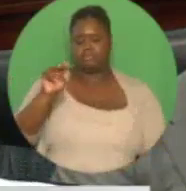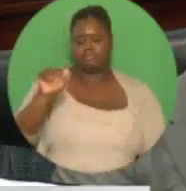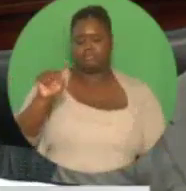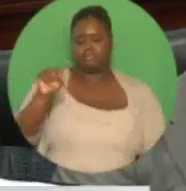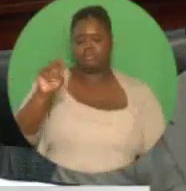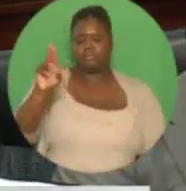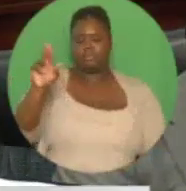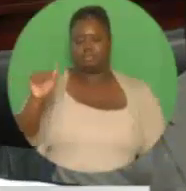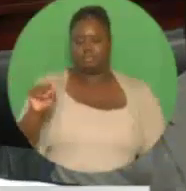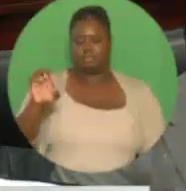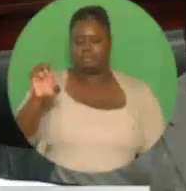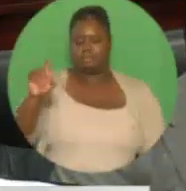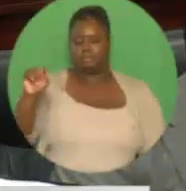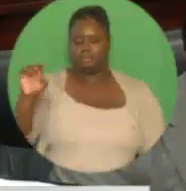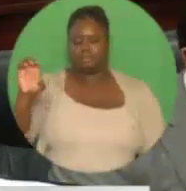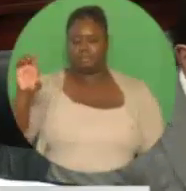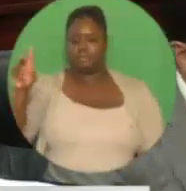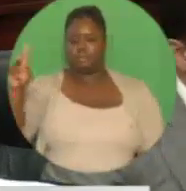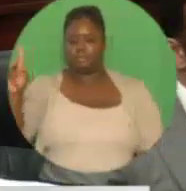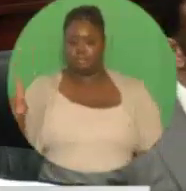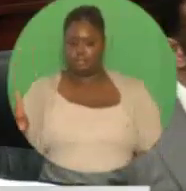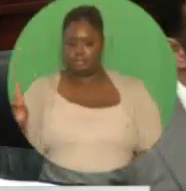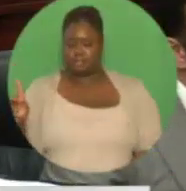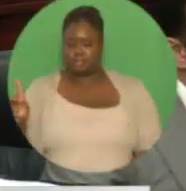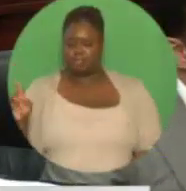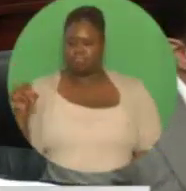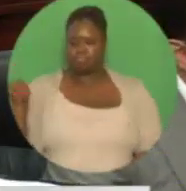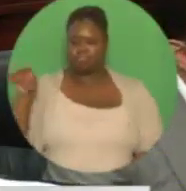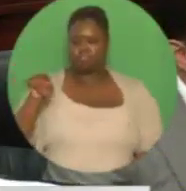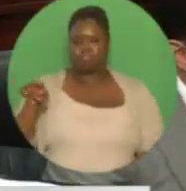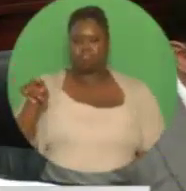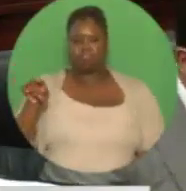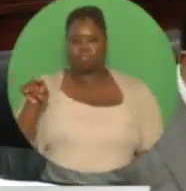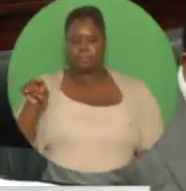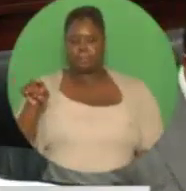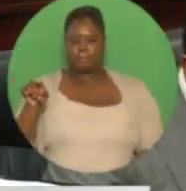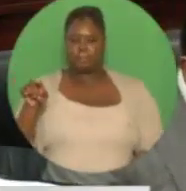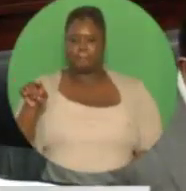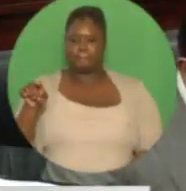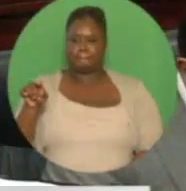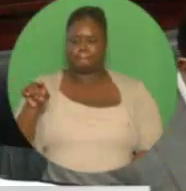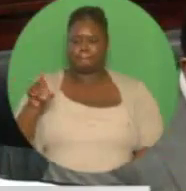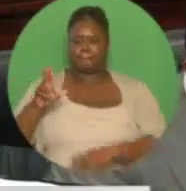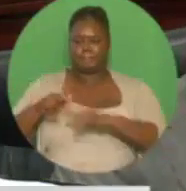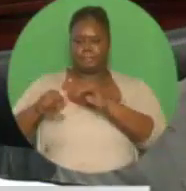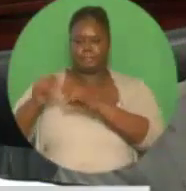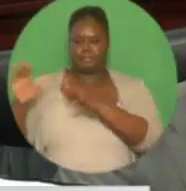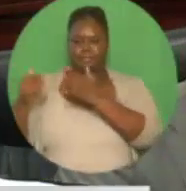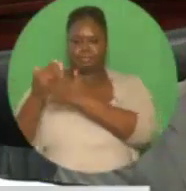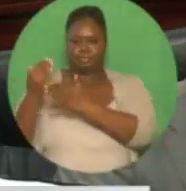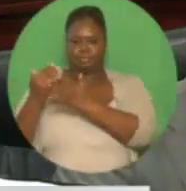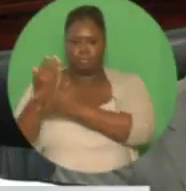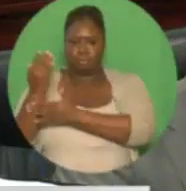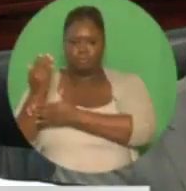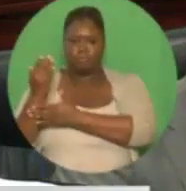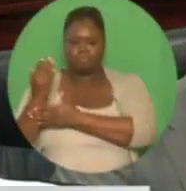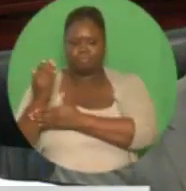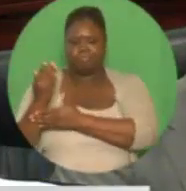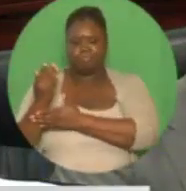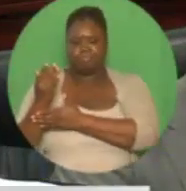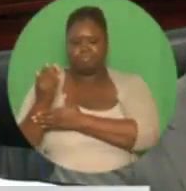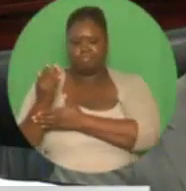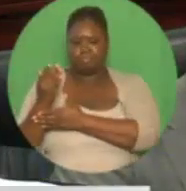Park Industrial Estate. We have determined a Phase 1 plan to divest six properties owned by e-tech, five